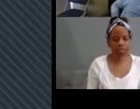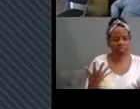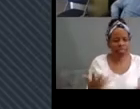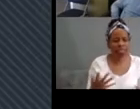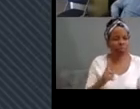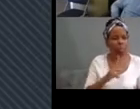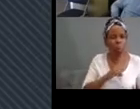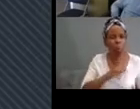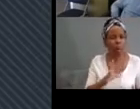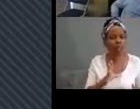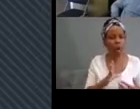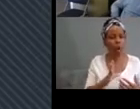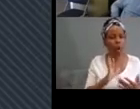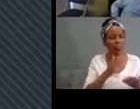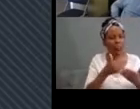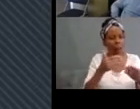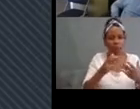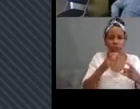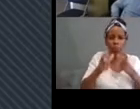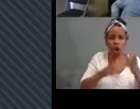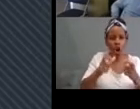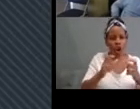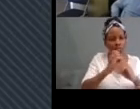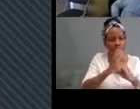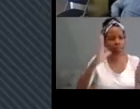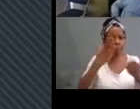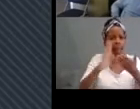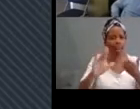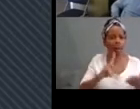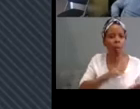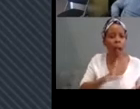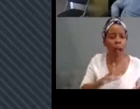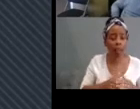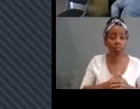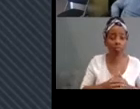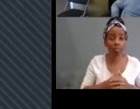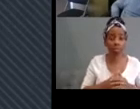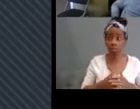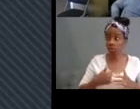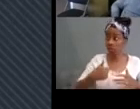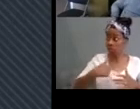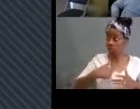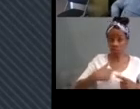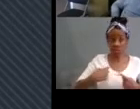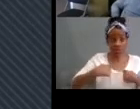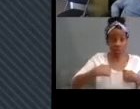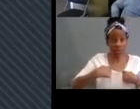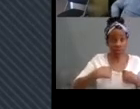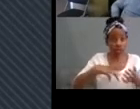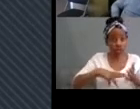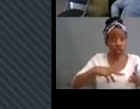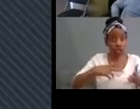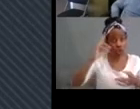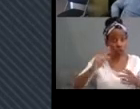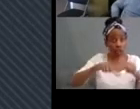language because understanding and owning that we're neurodiverse collectively helps to de